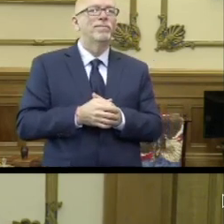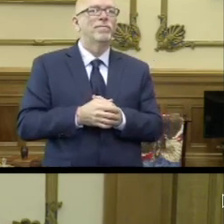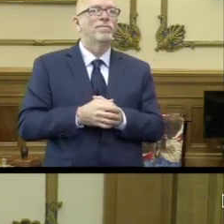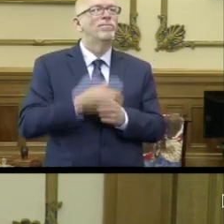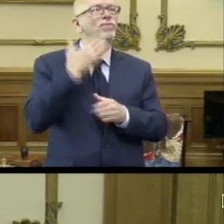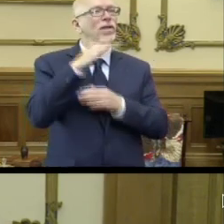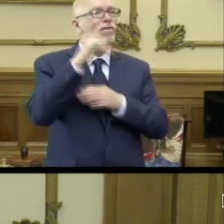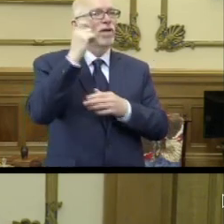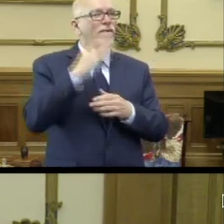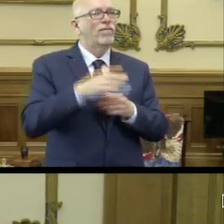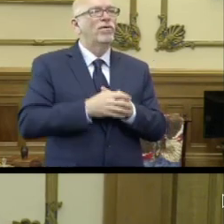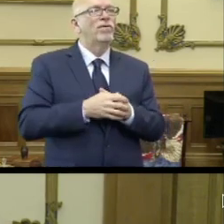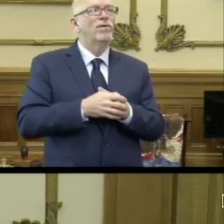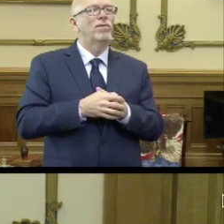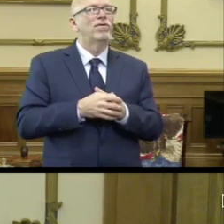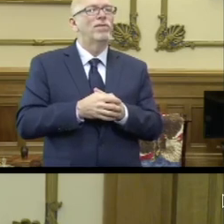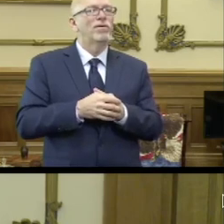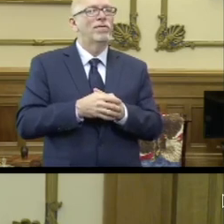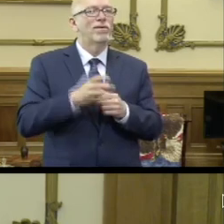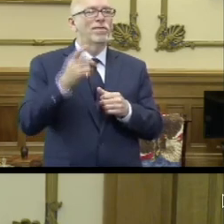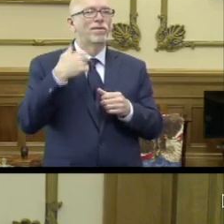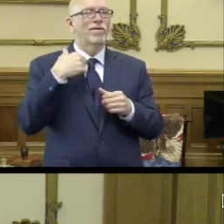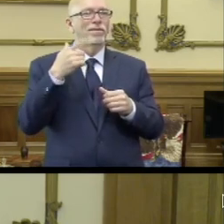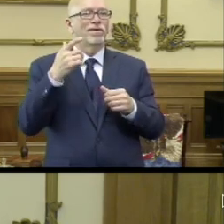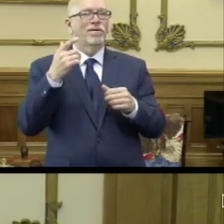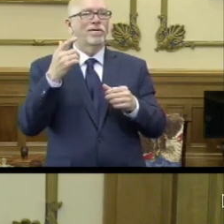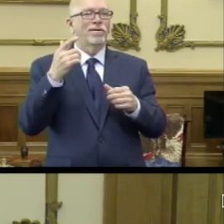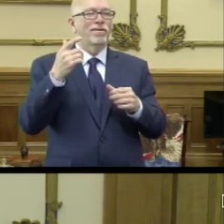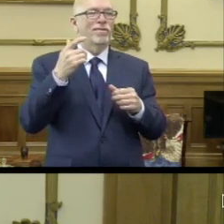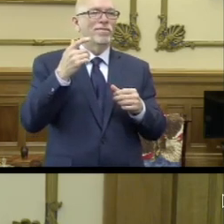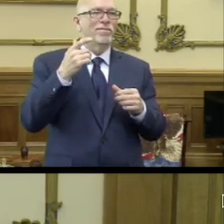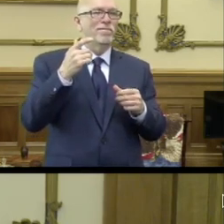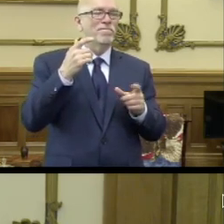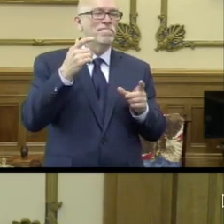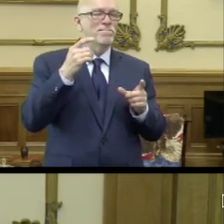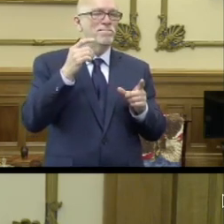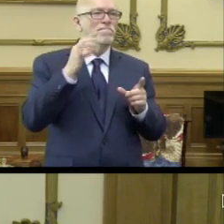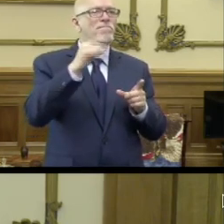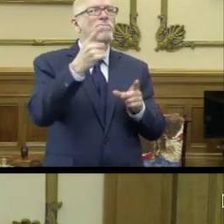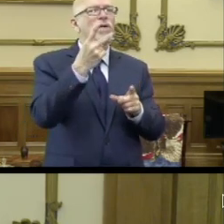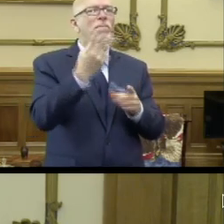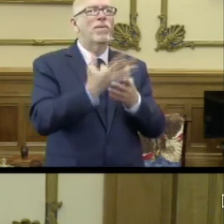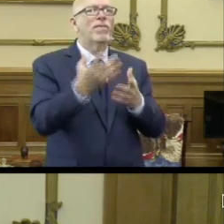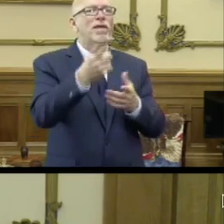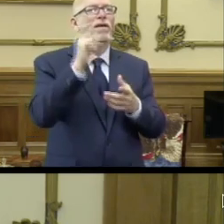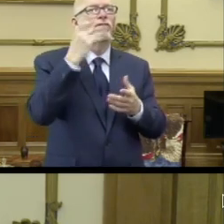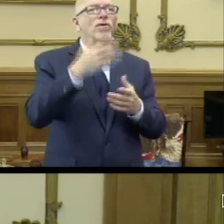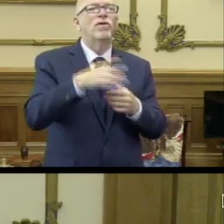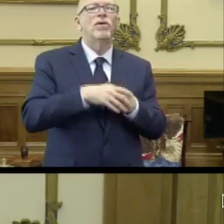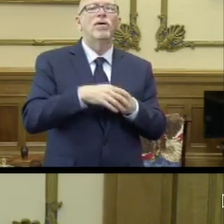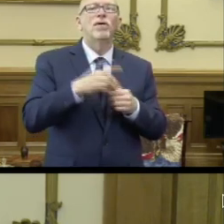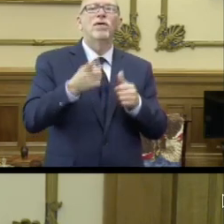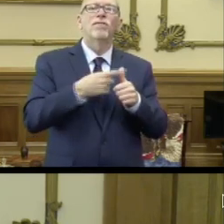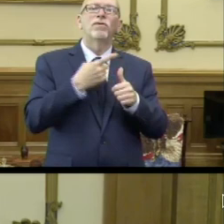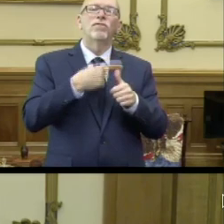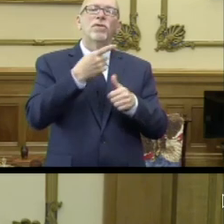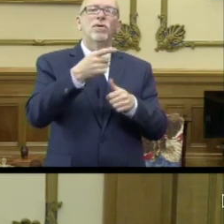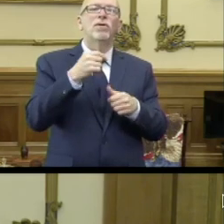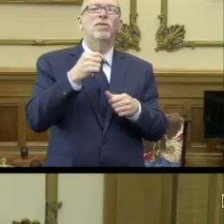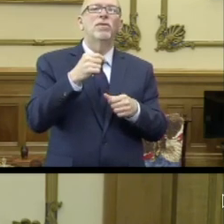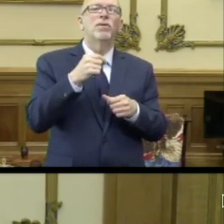Good afternoon, Governor. Just took me a second to find the unmute button. Big shocker right now. A couple of things, Governor. First of all,